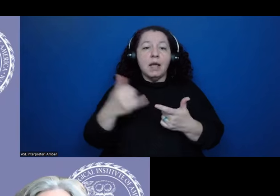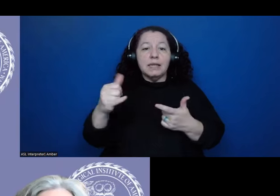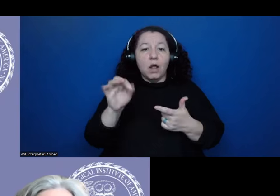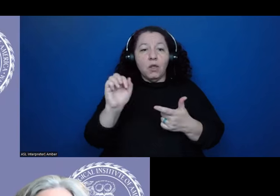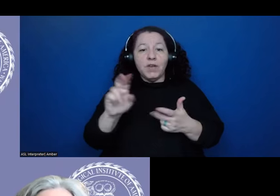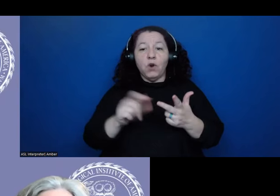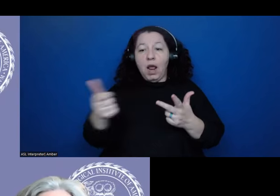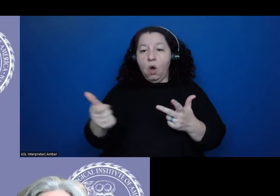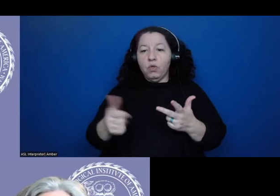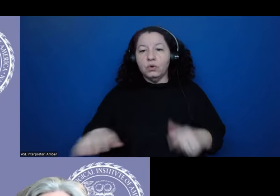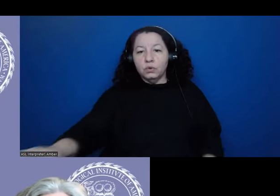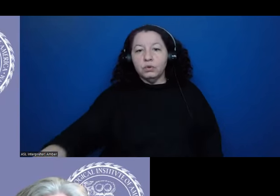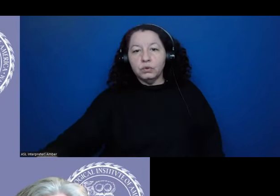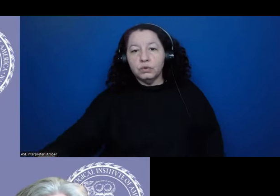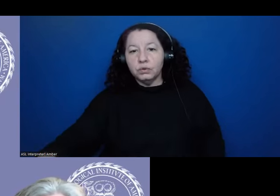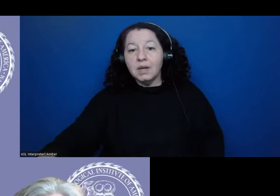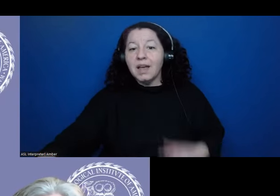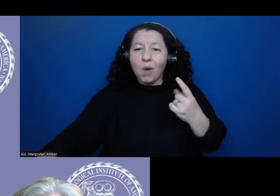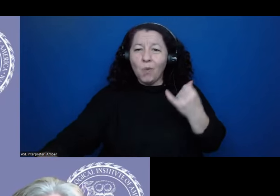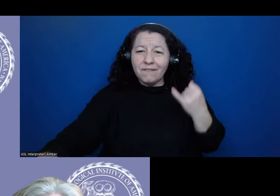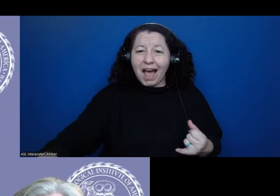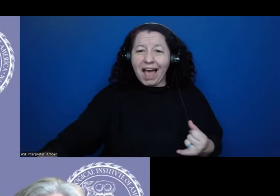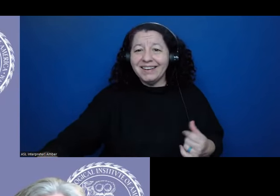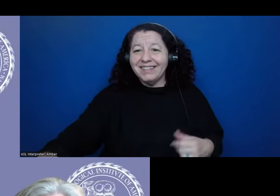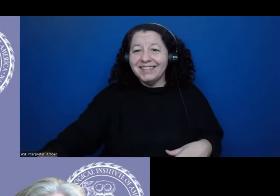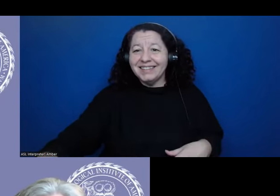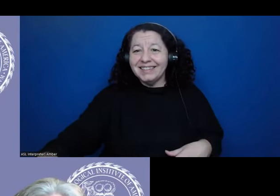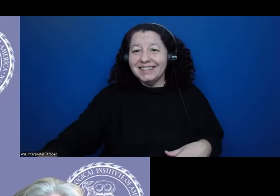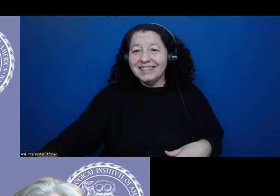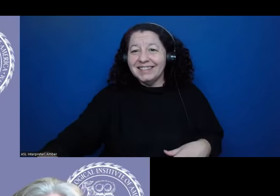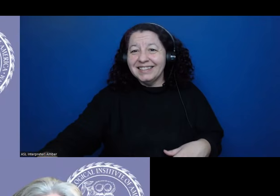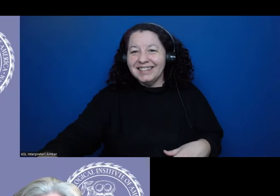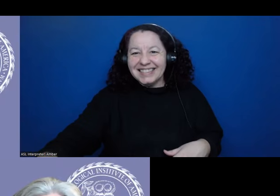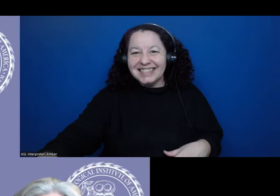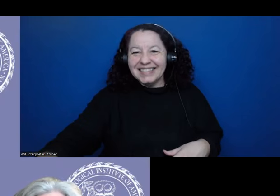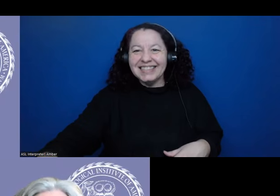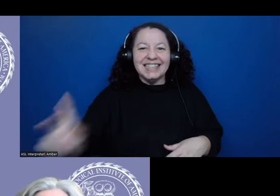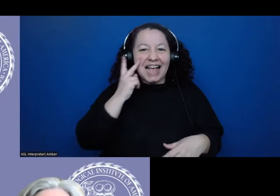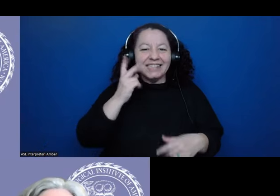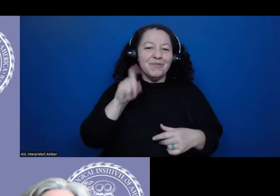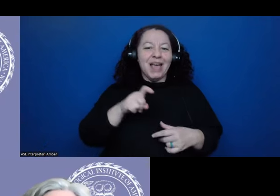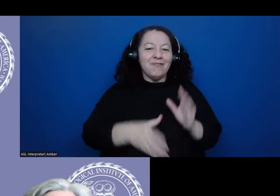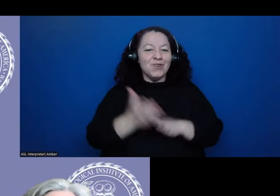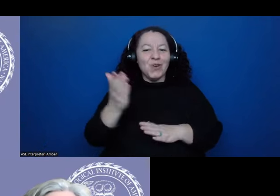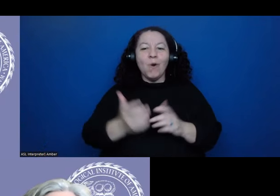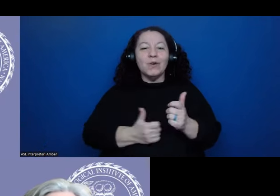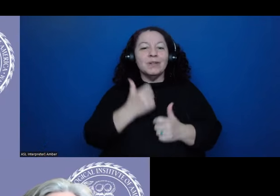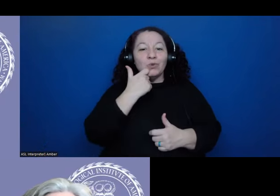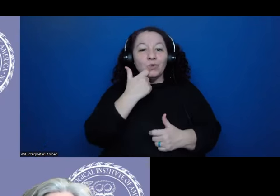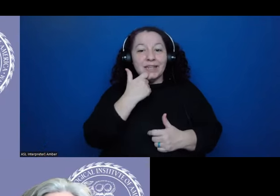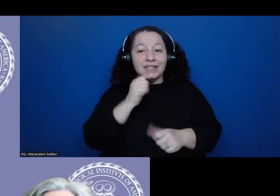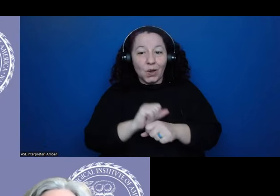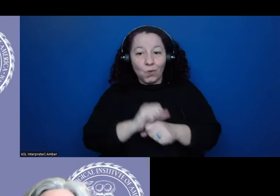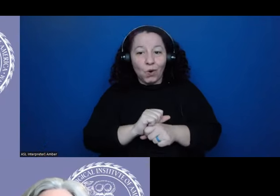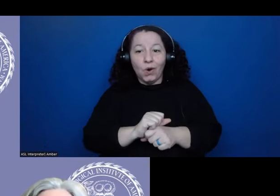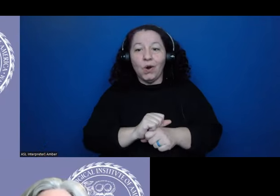Um, and one final one, because I see that we sort of have to go, uh, most recent work on the lienzo de Tlaxcala asked by Dean Snow,